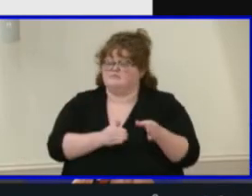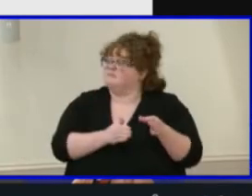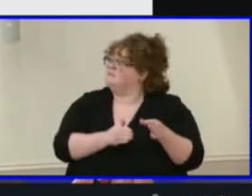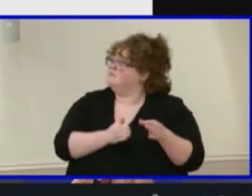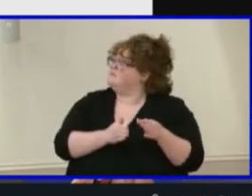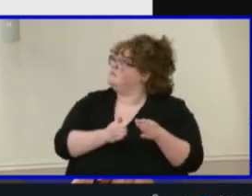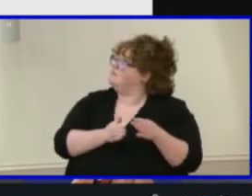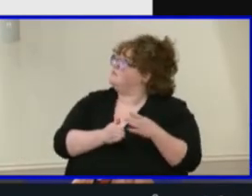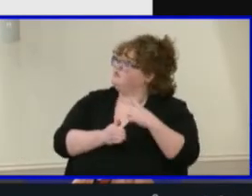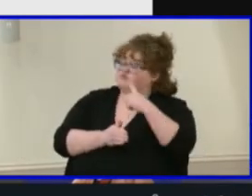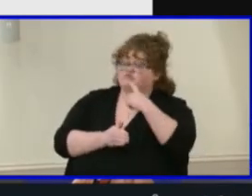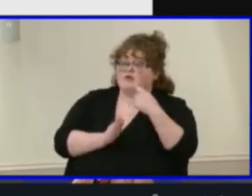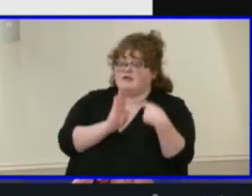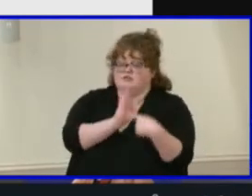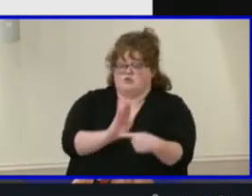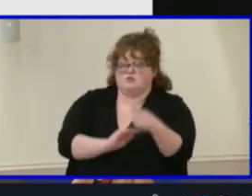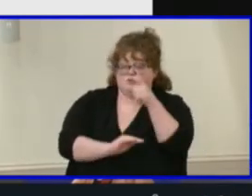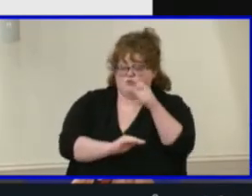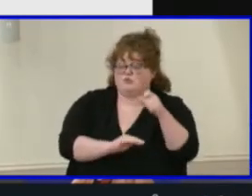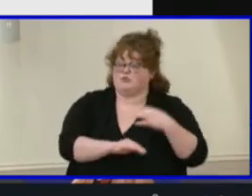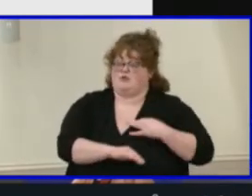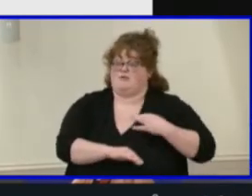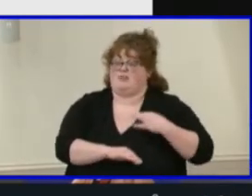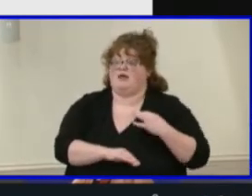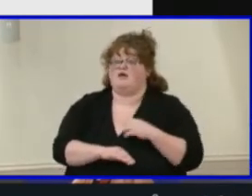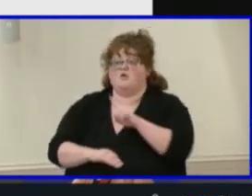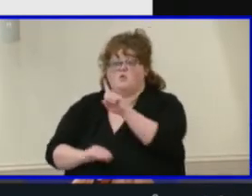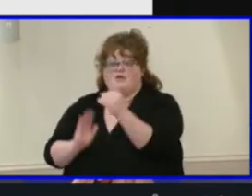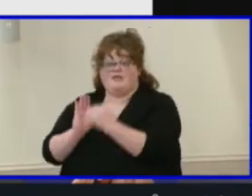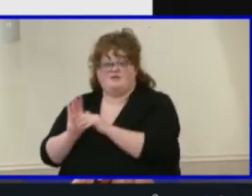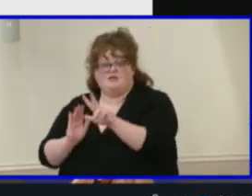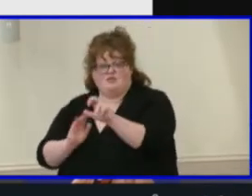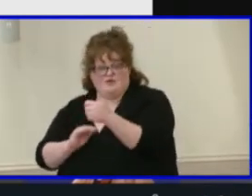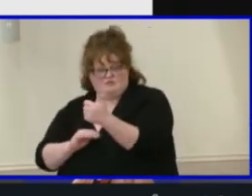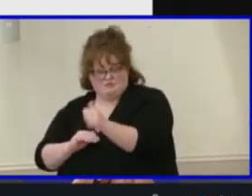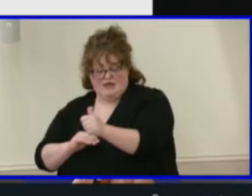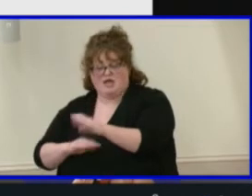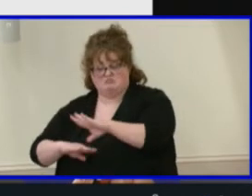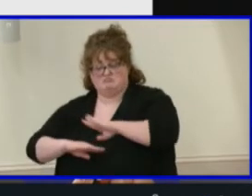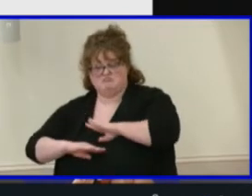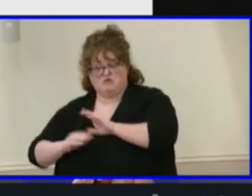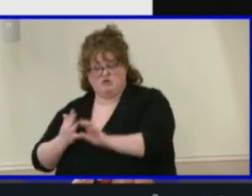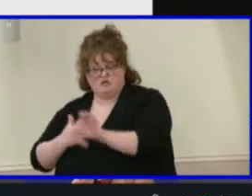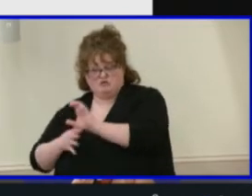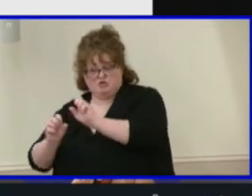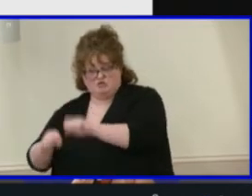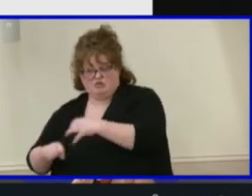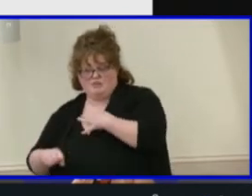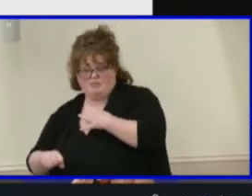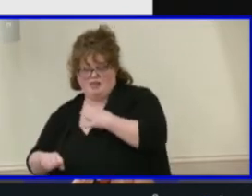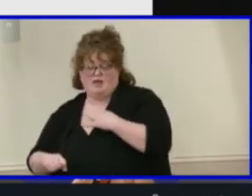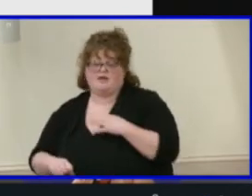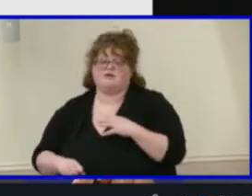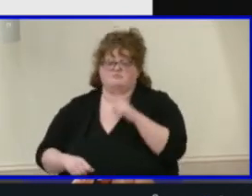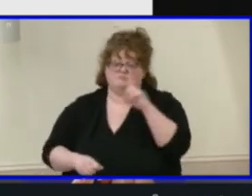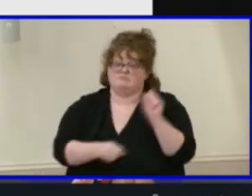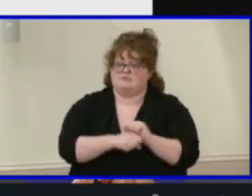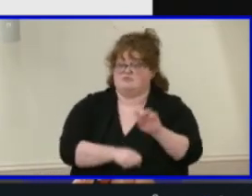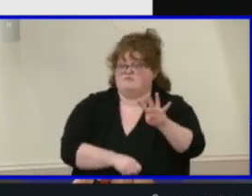Altogether, 1,310 students were eligible to apply. 432 students applied.